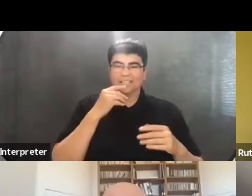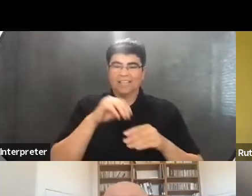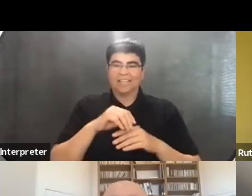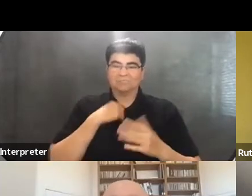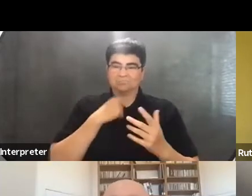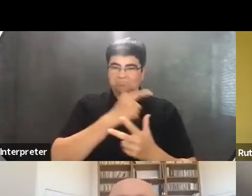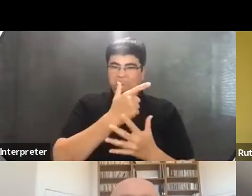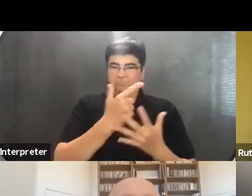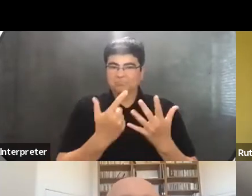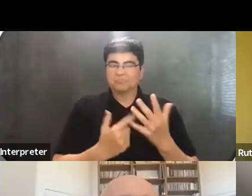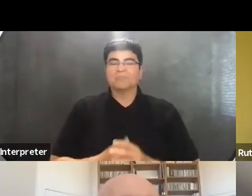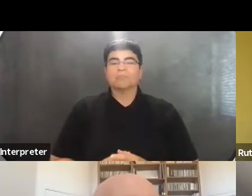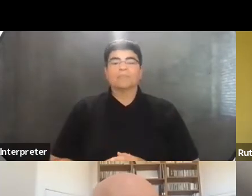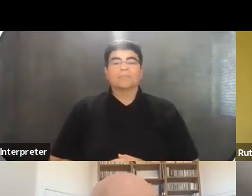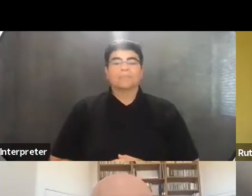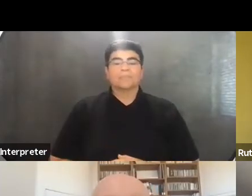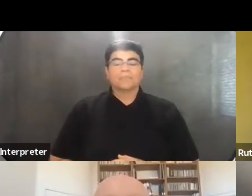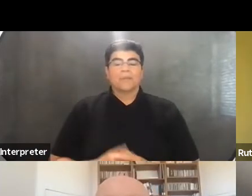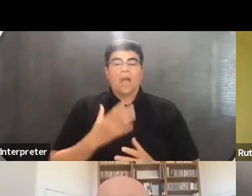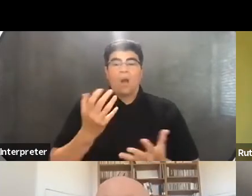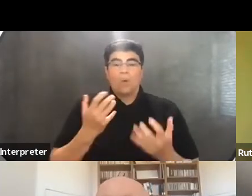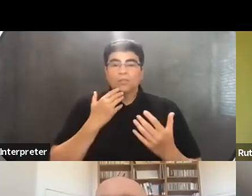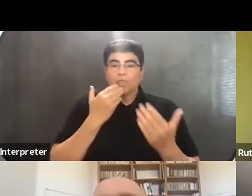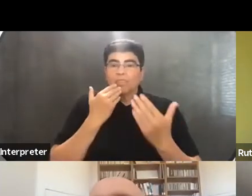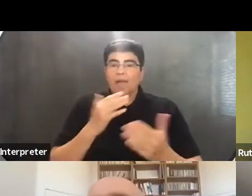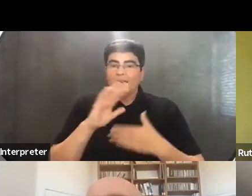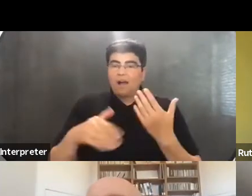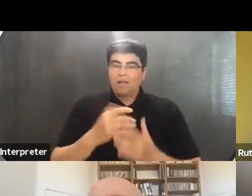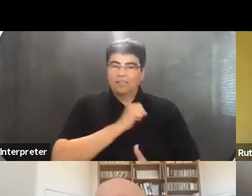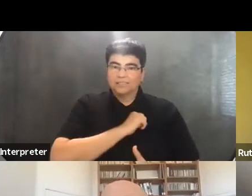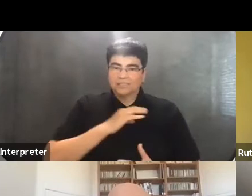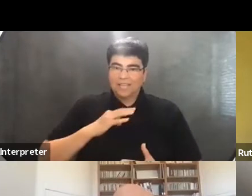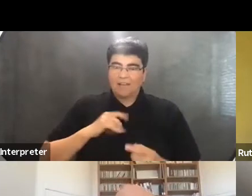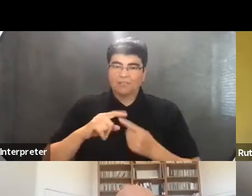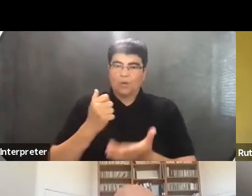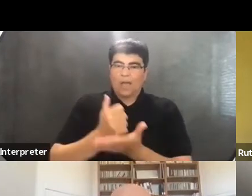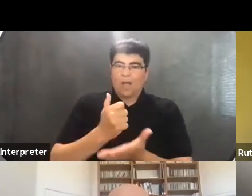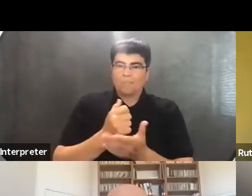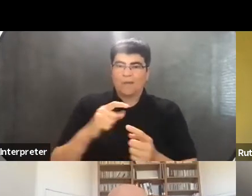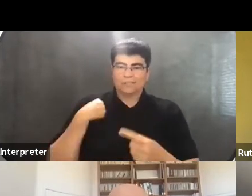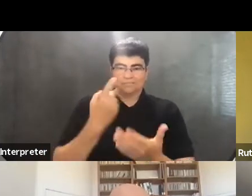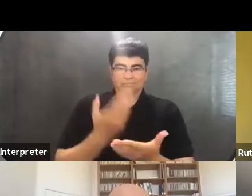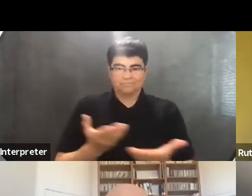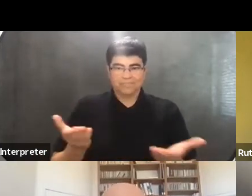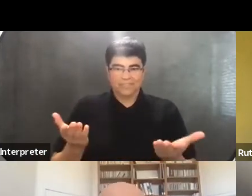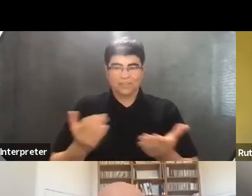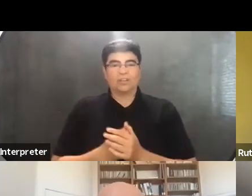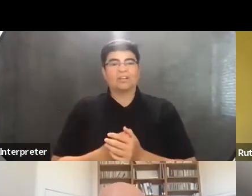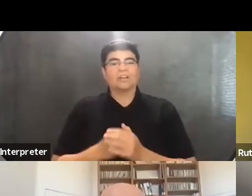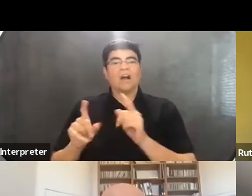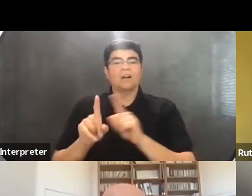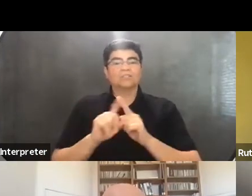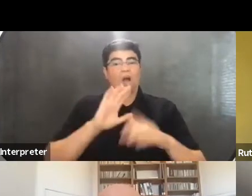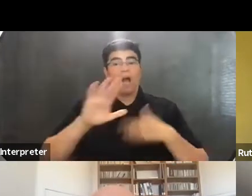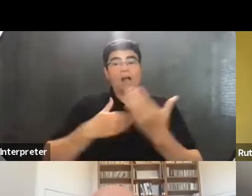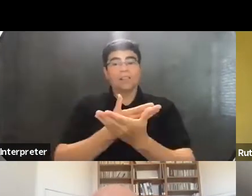course, and to thank all our staff in helping us to get to this point, as well as all of you